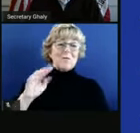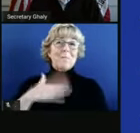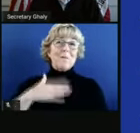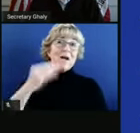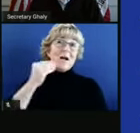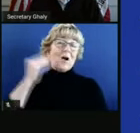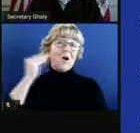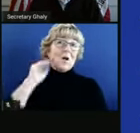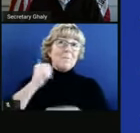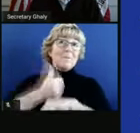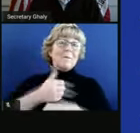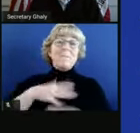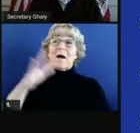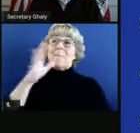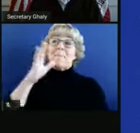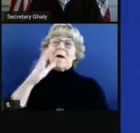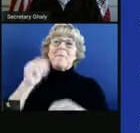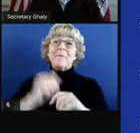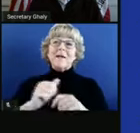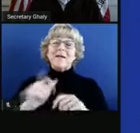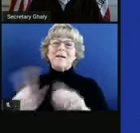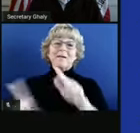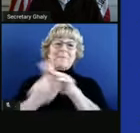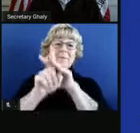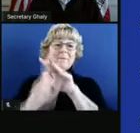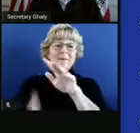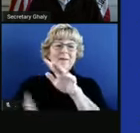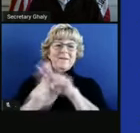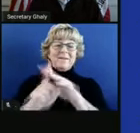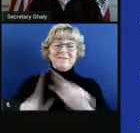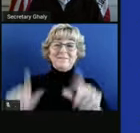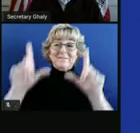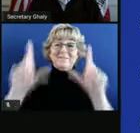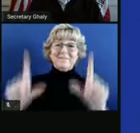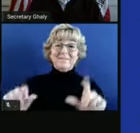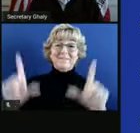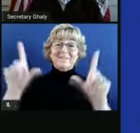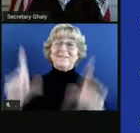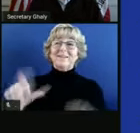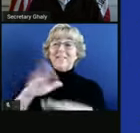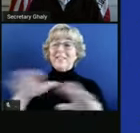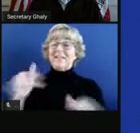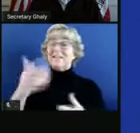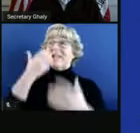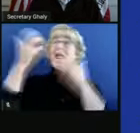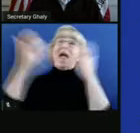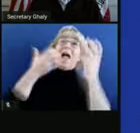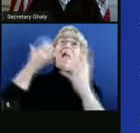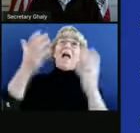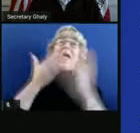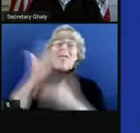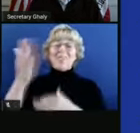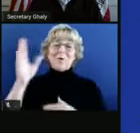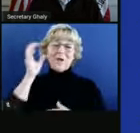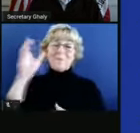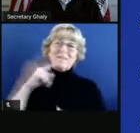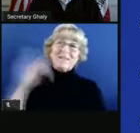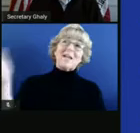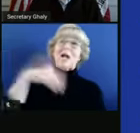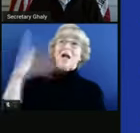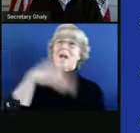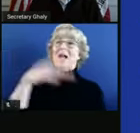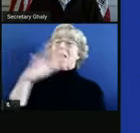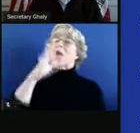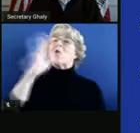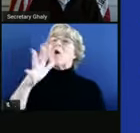my mom can pop in and out as she wishes. The kids can yell through the computer to have her come and see